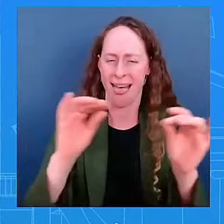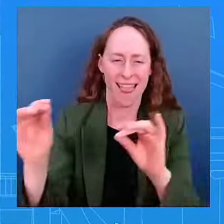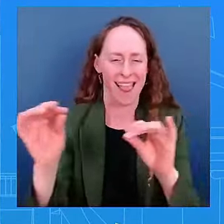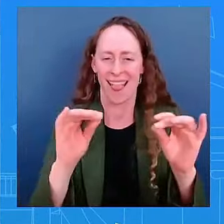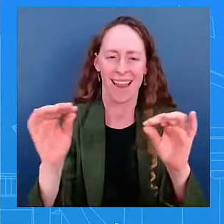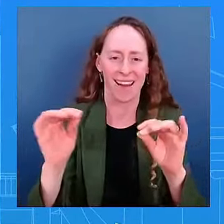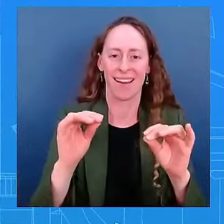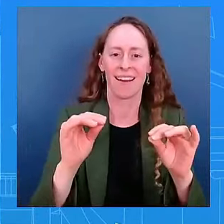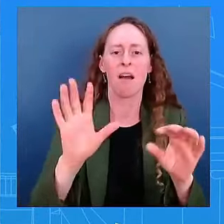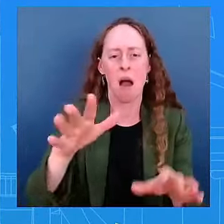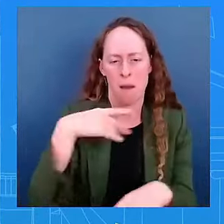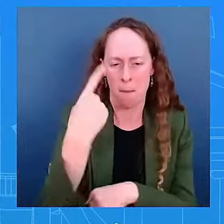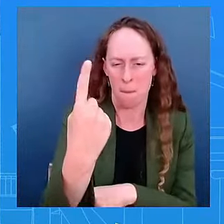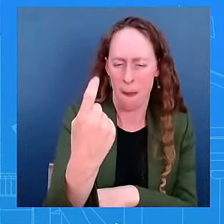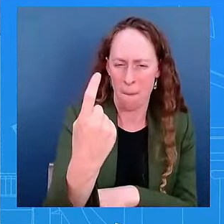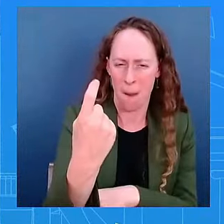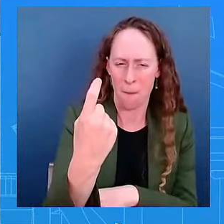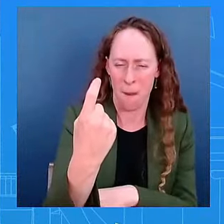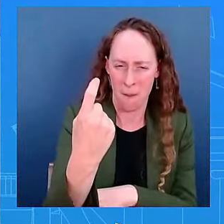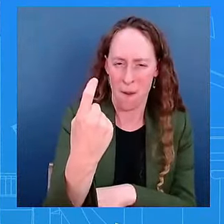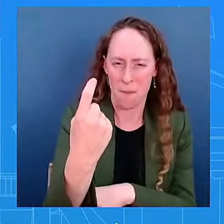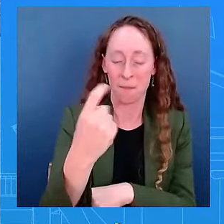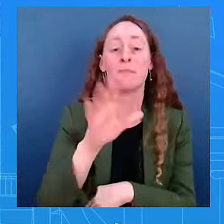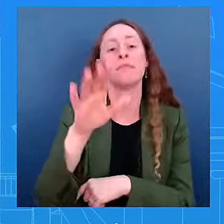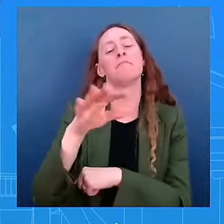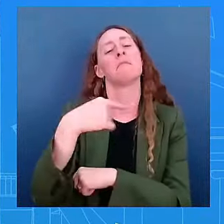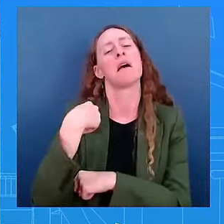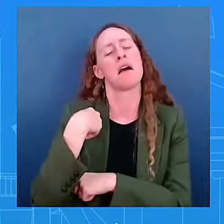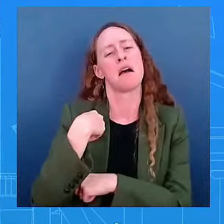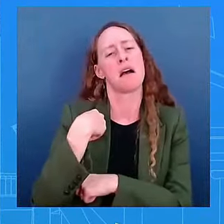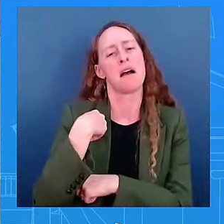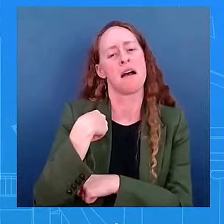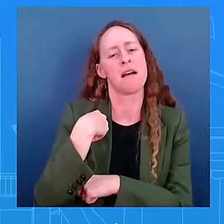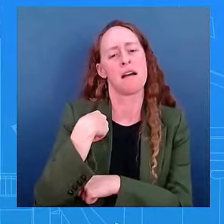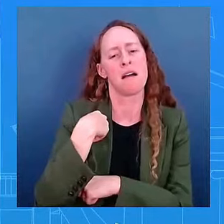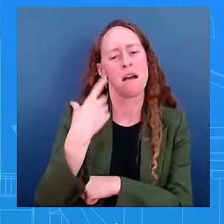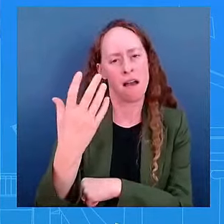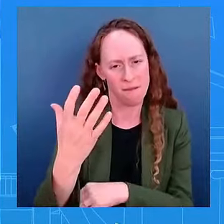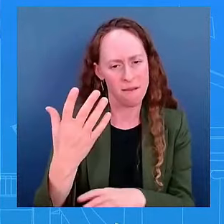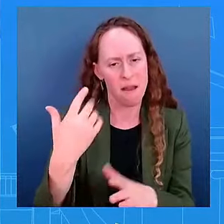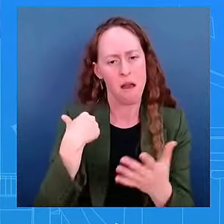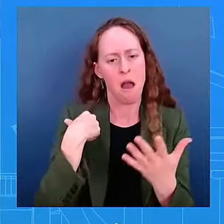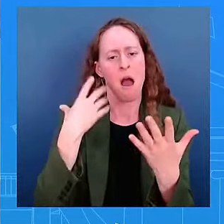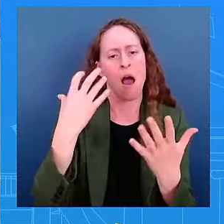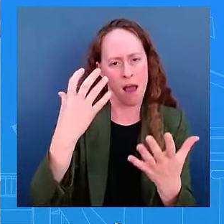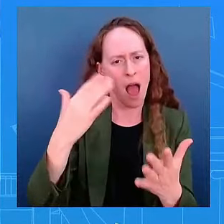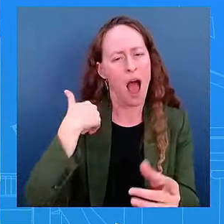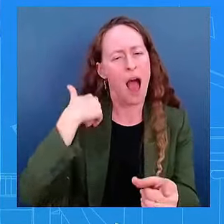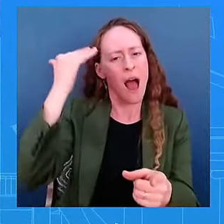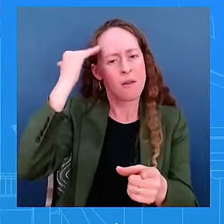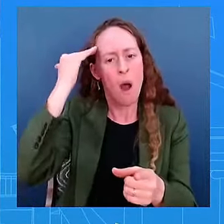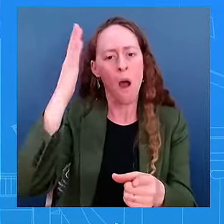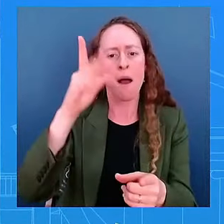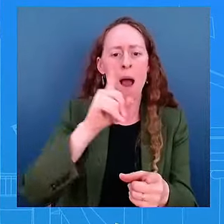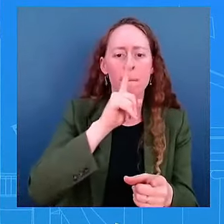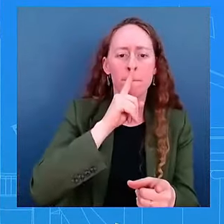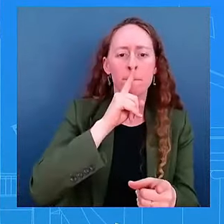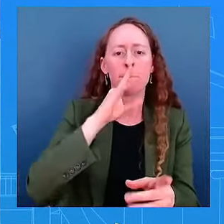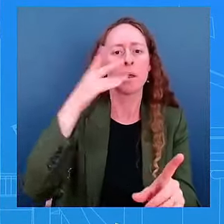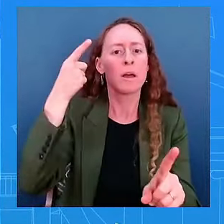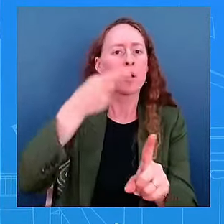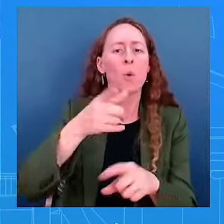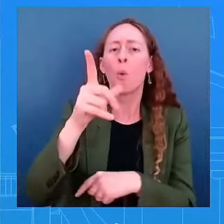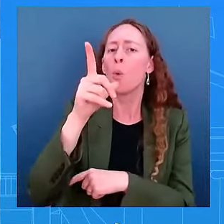Unbelievable. I get that you don't probably want to give us. to see you too, James. A specific name. But were there any names that came forward that surprised you of Democratic